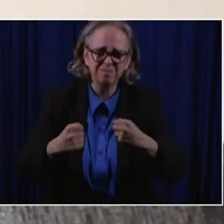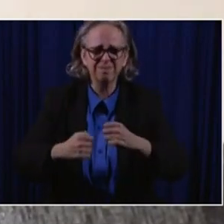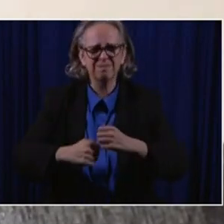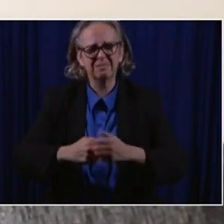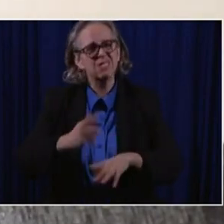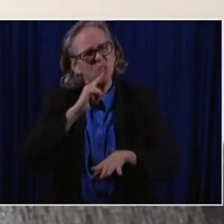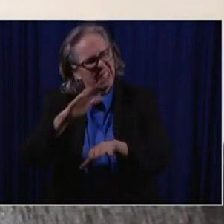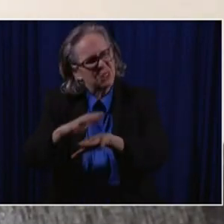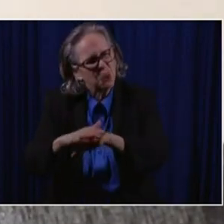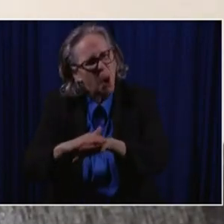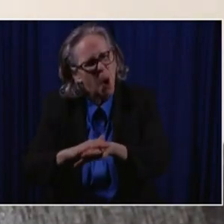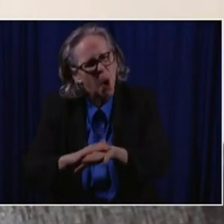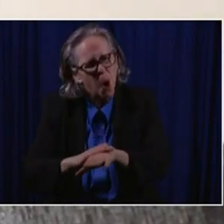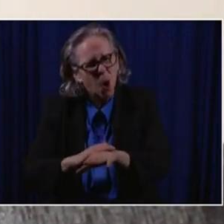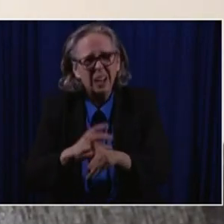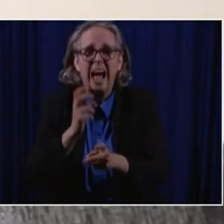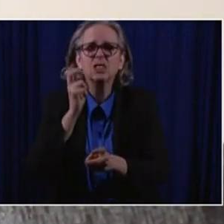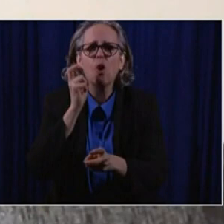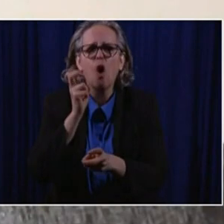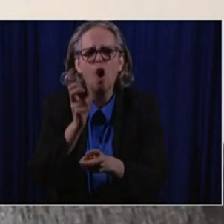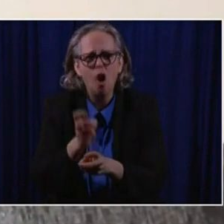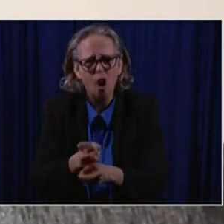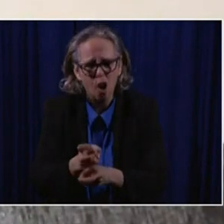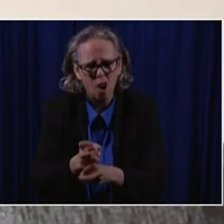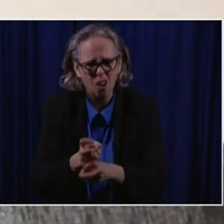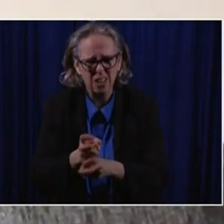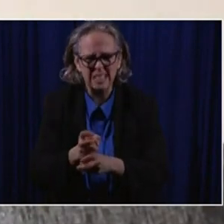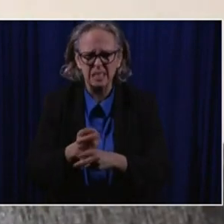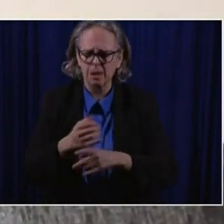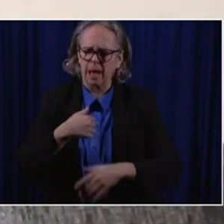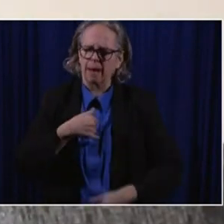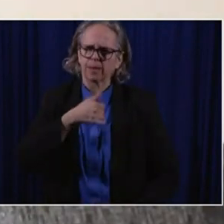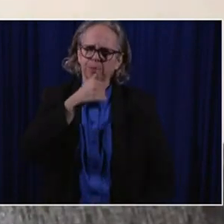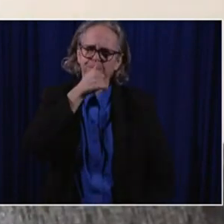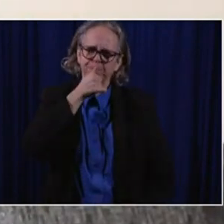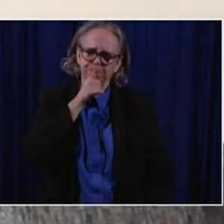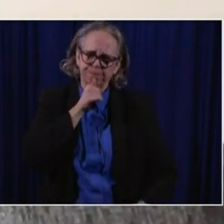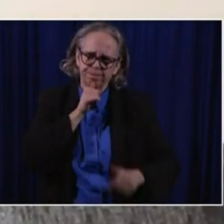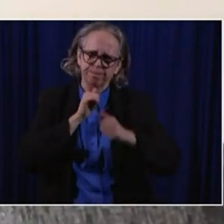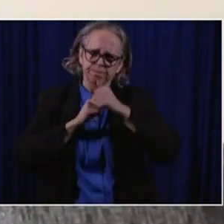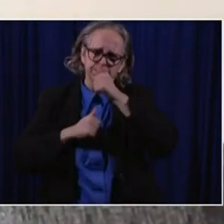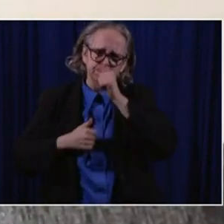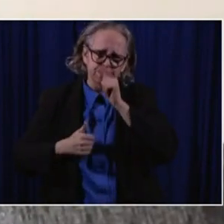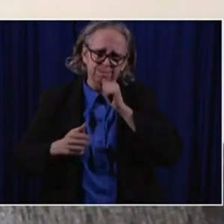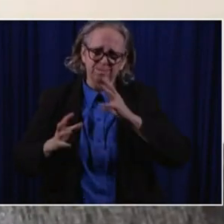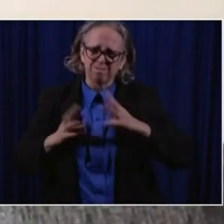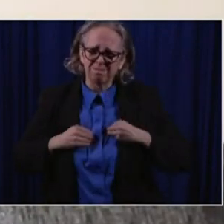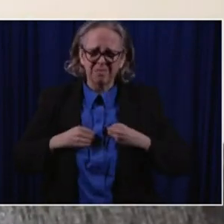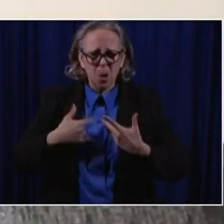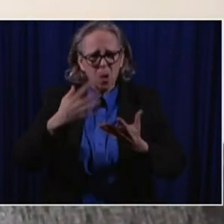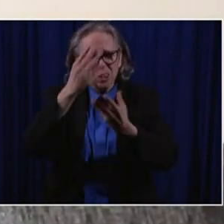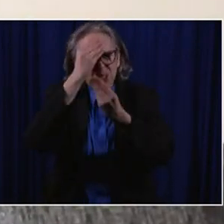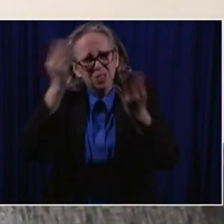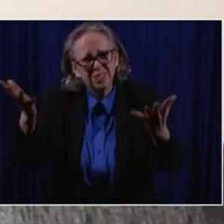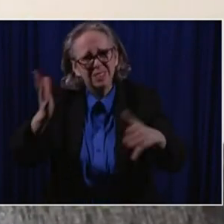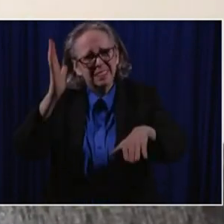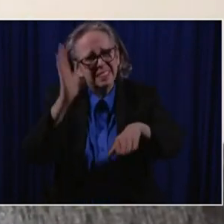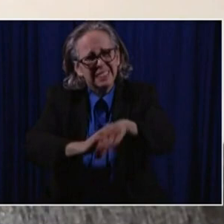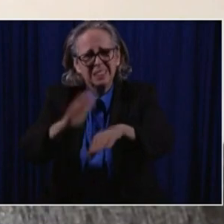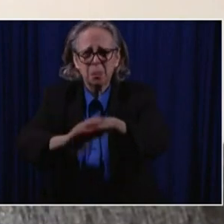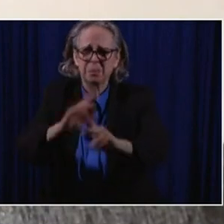we, take one day at a time. And, um, I just want the word out there to let people know that it doesn't matter